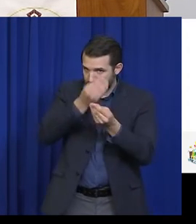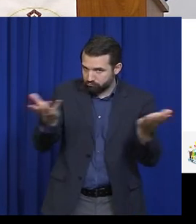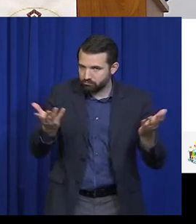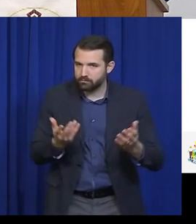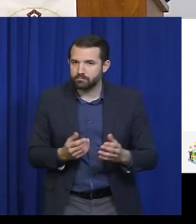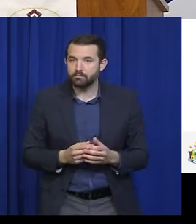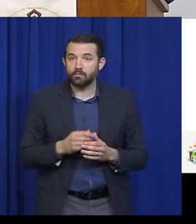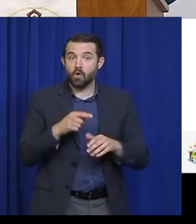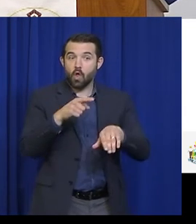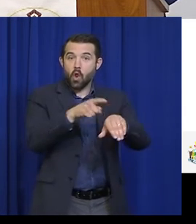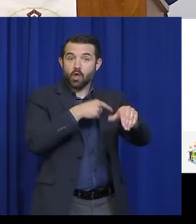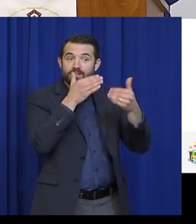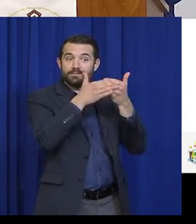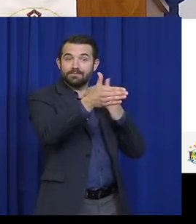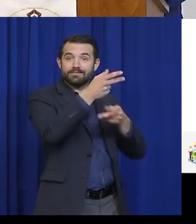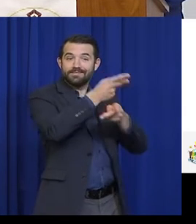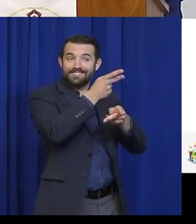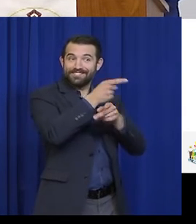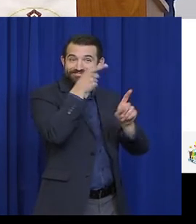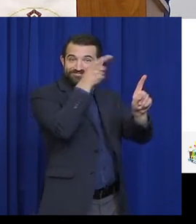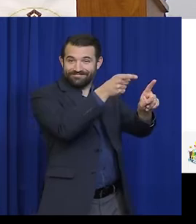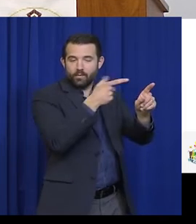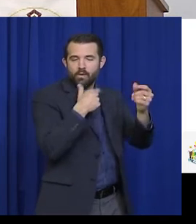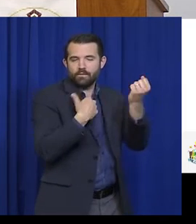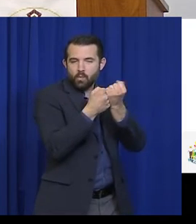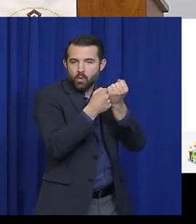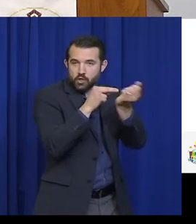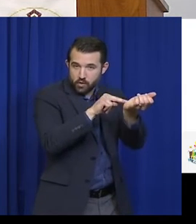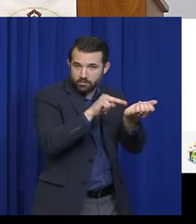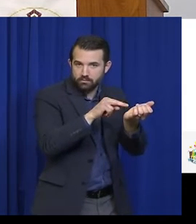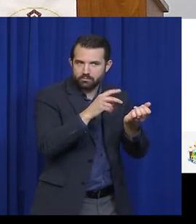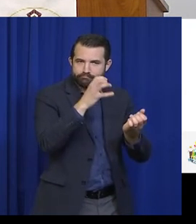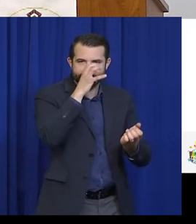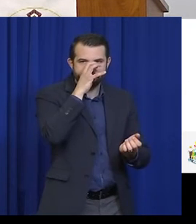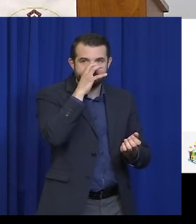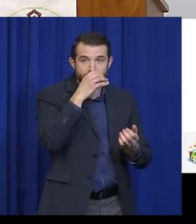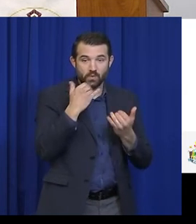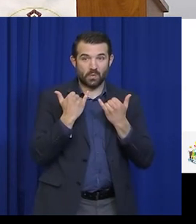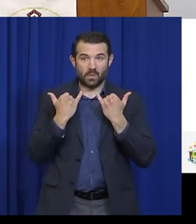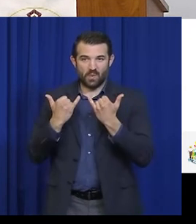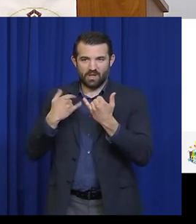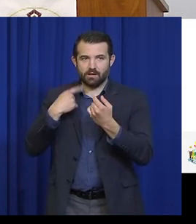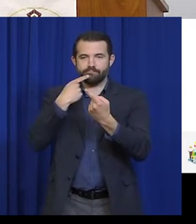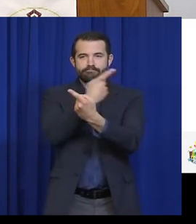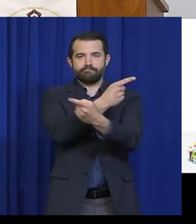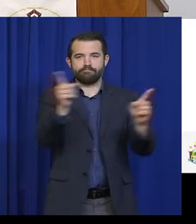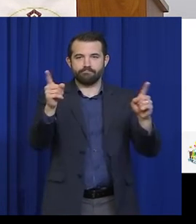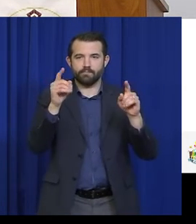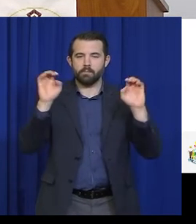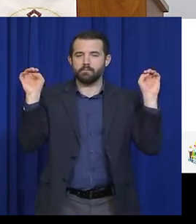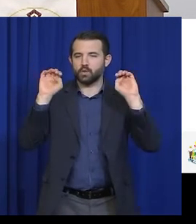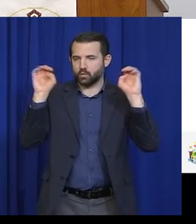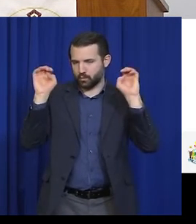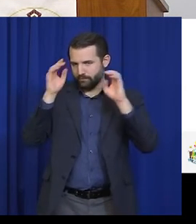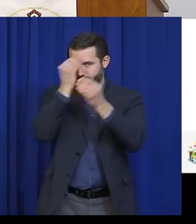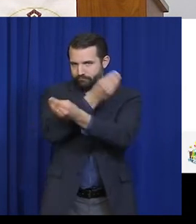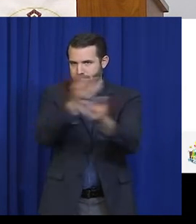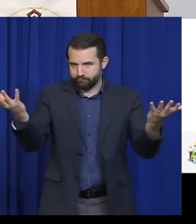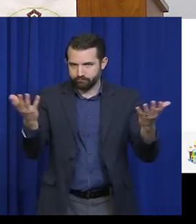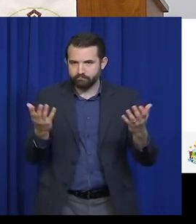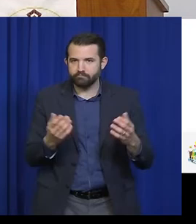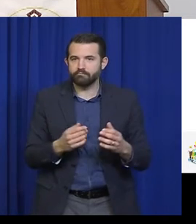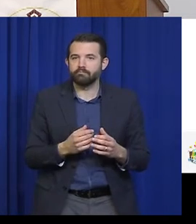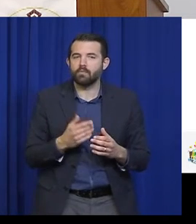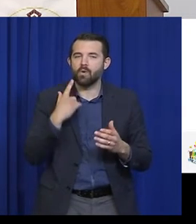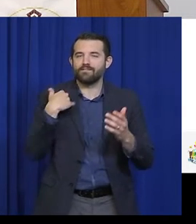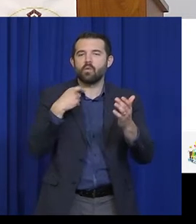rule for nursing facilities today and issue guidance on cloth face coverings in the coming days. Stage